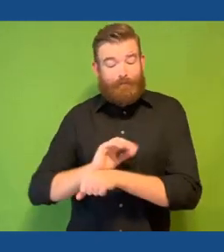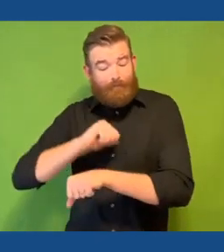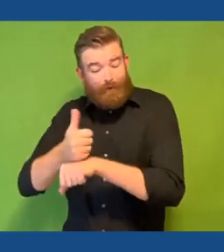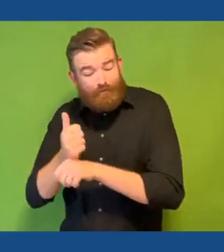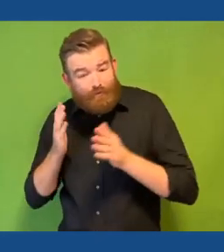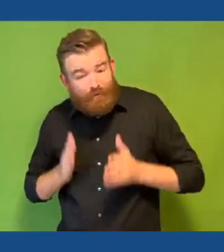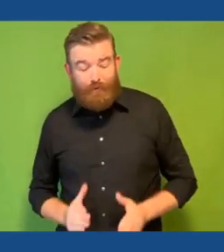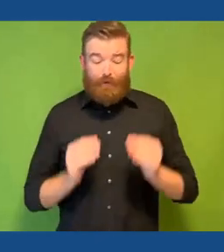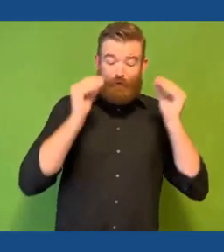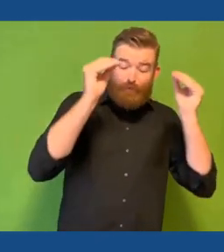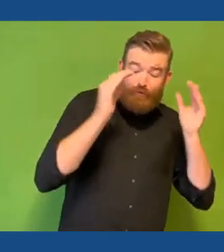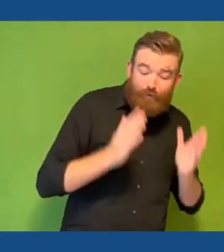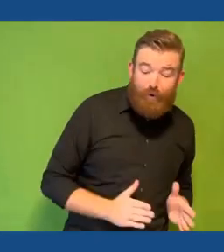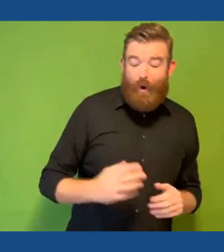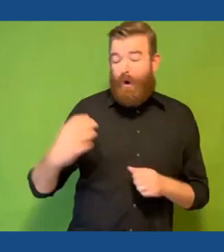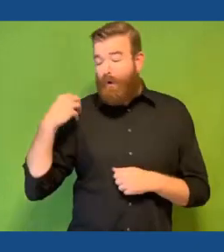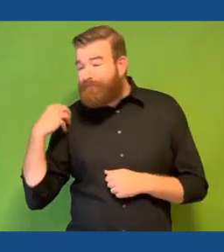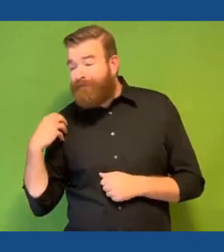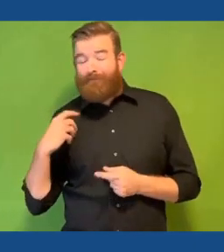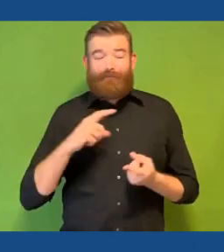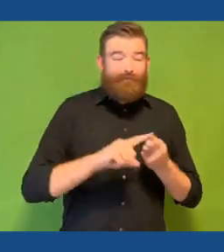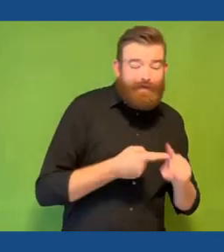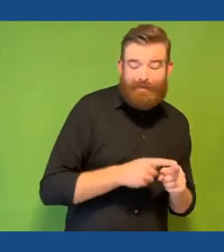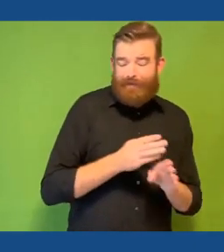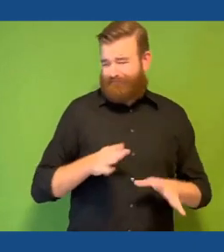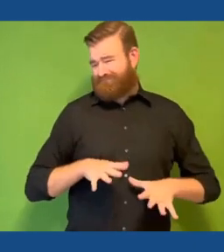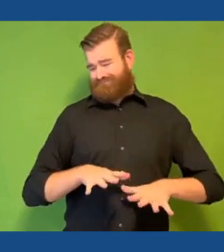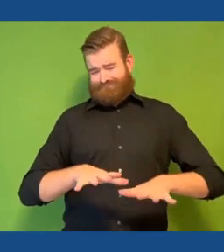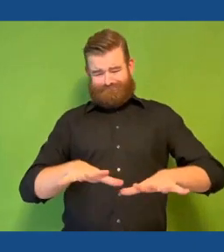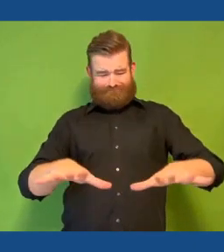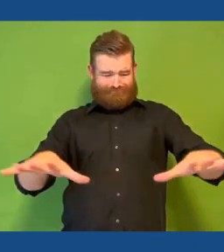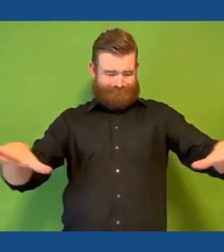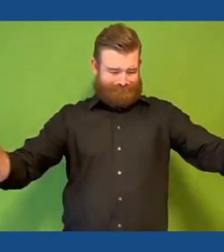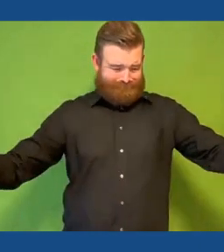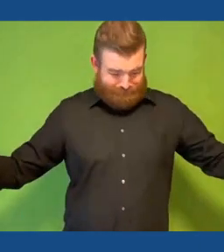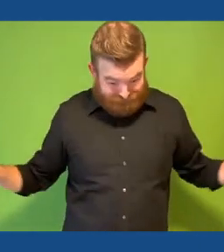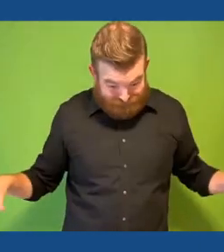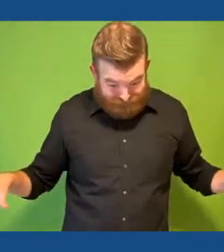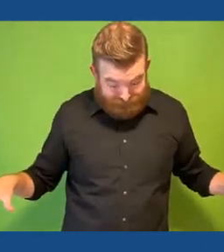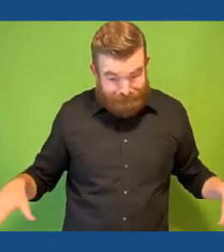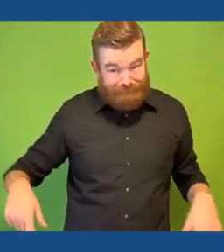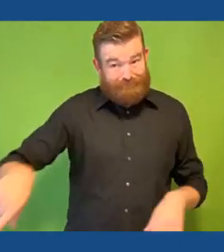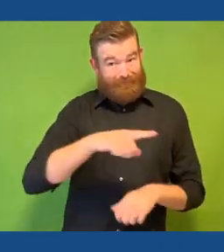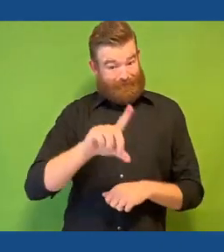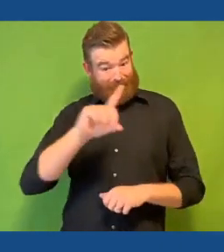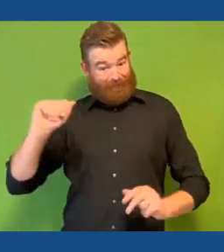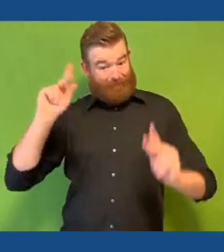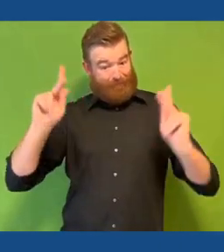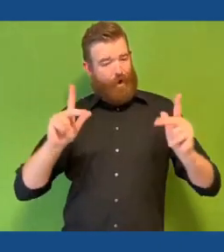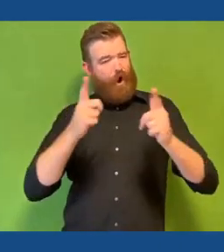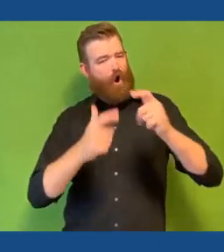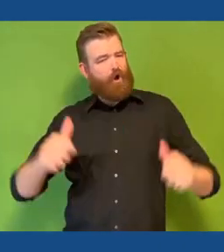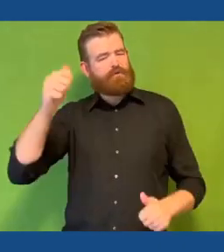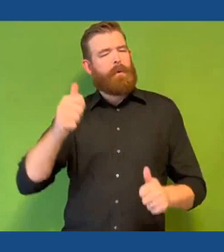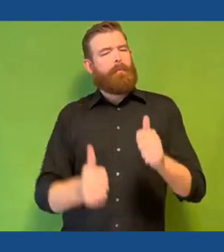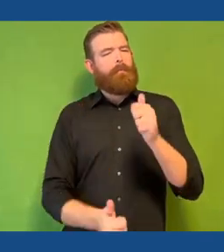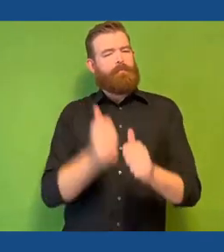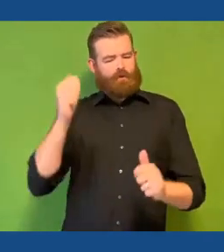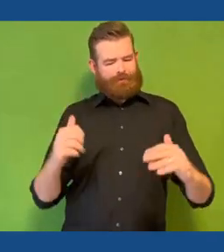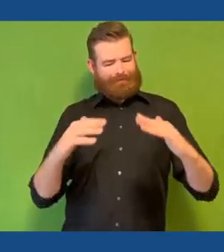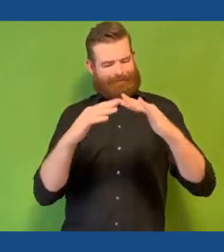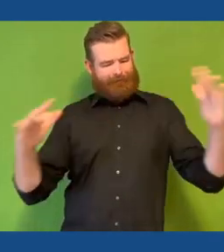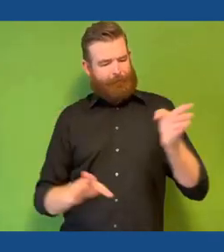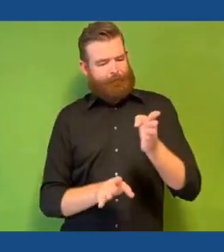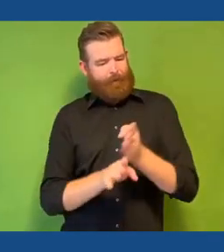business owners, entrepreneurs, teachers, coaches, friends, and neighbors. And as the largest and most diverse minority